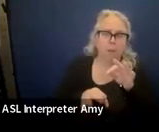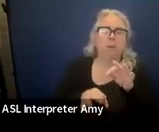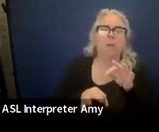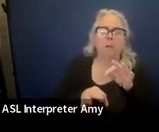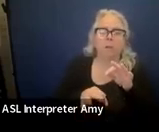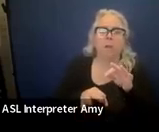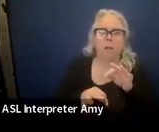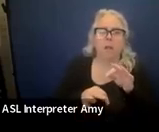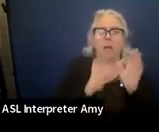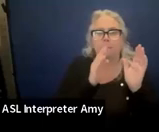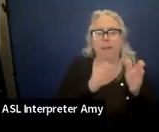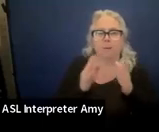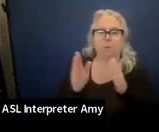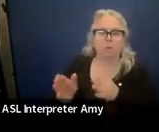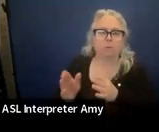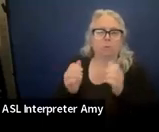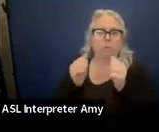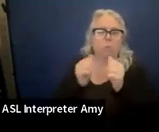Very clear.